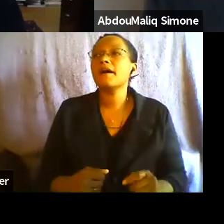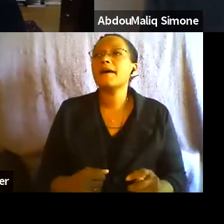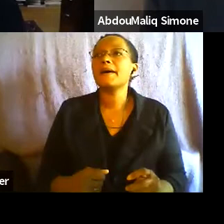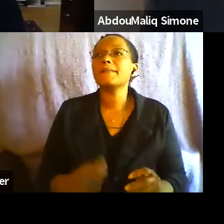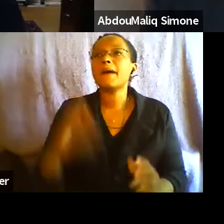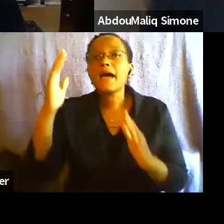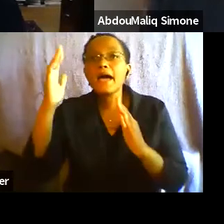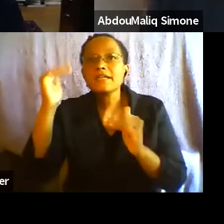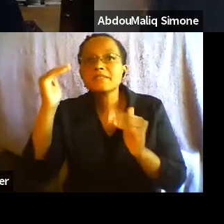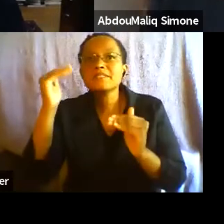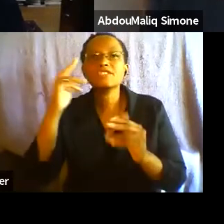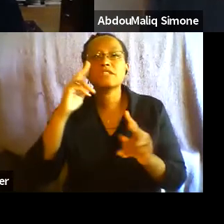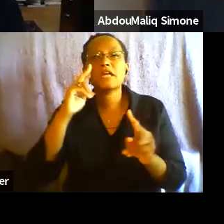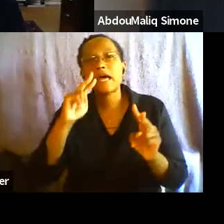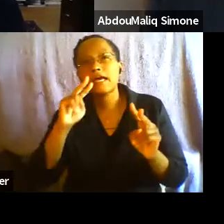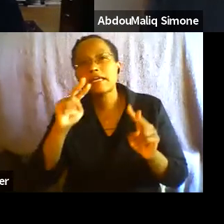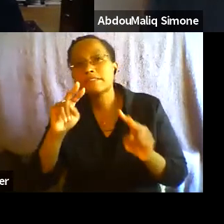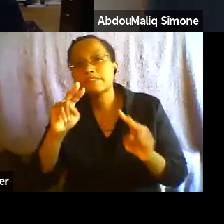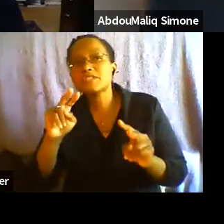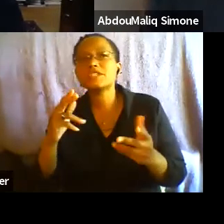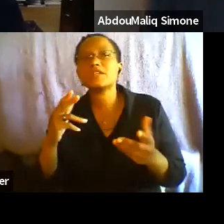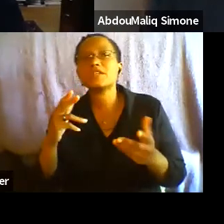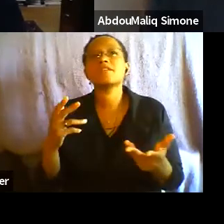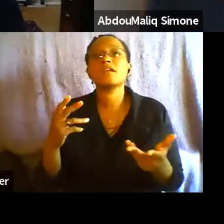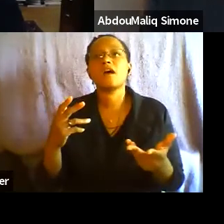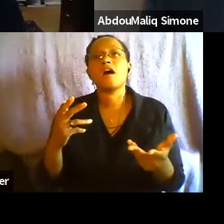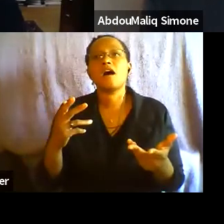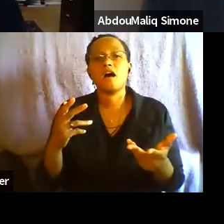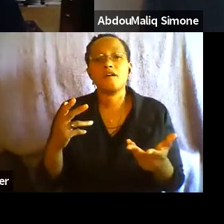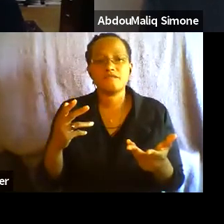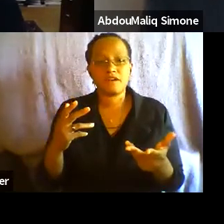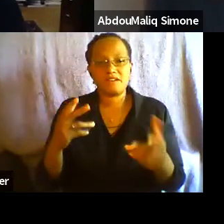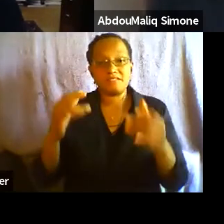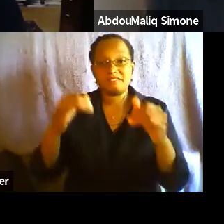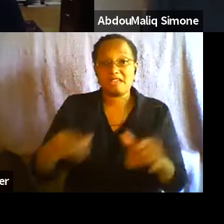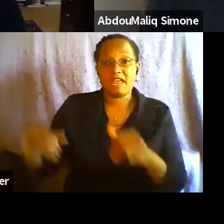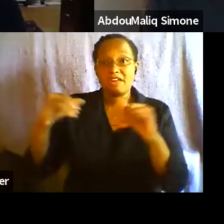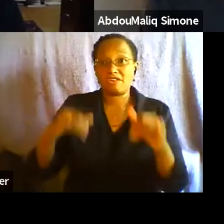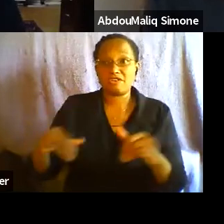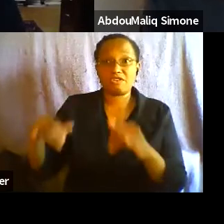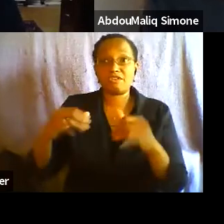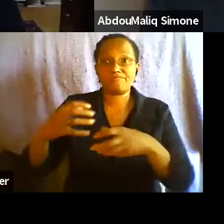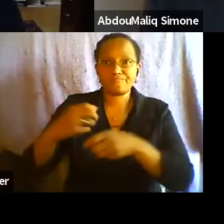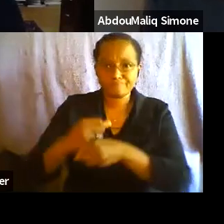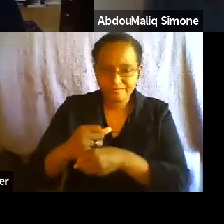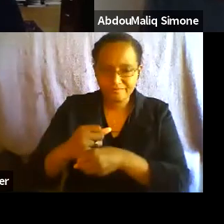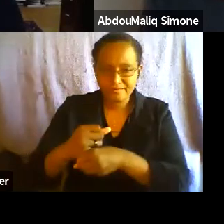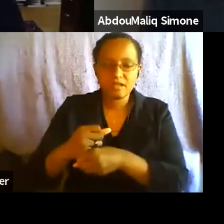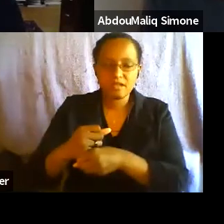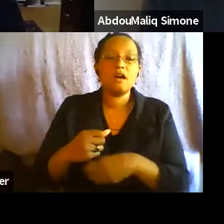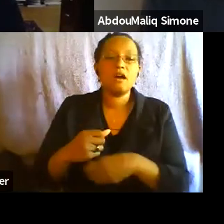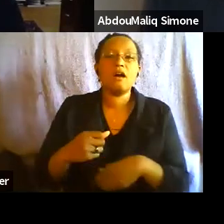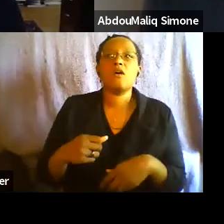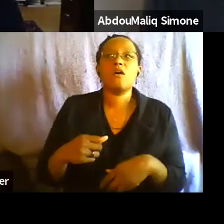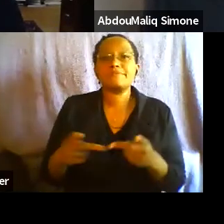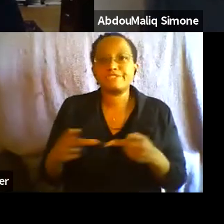anticipation of consolidating a standpoint, of consolidating a position in place,